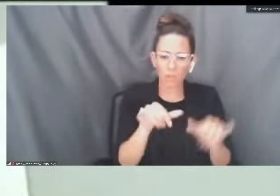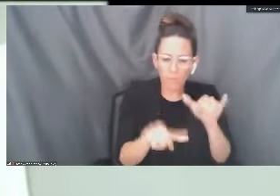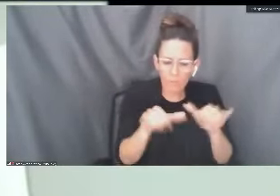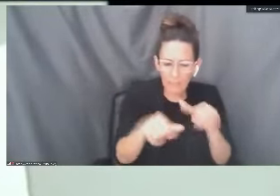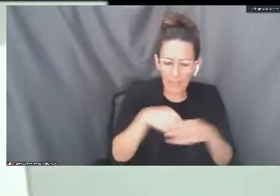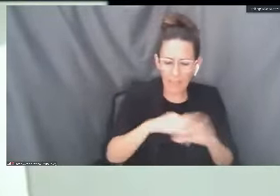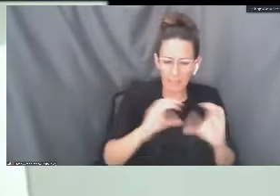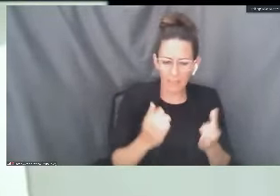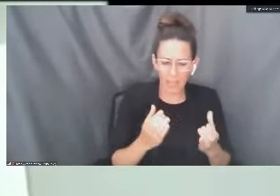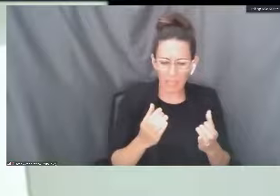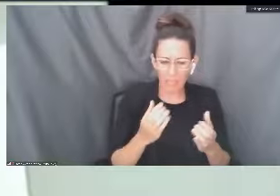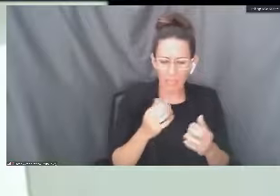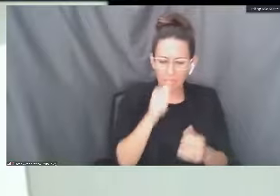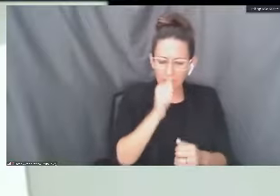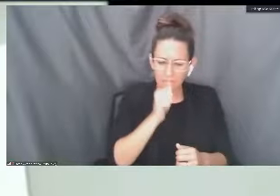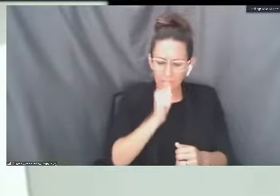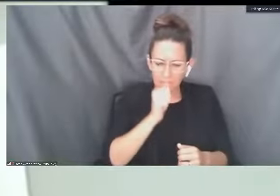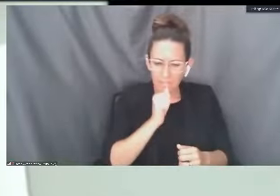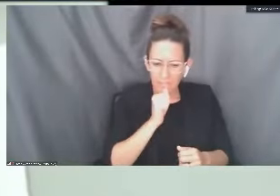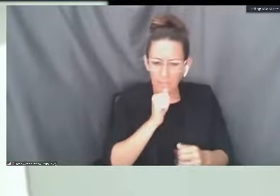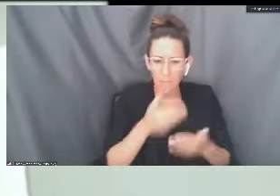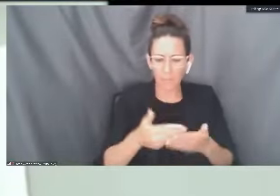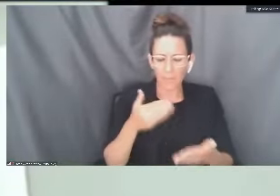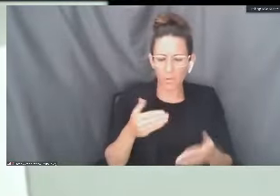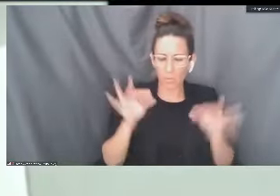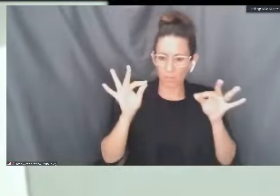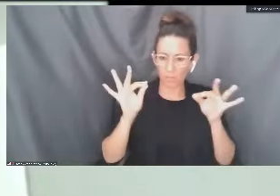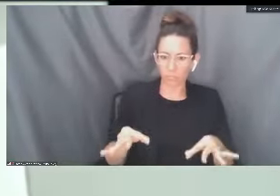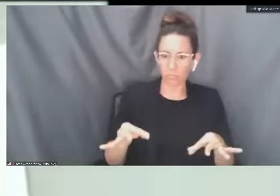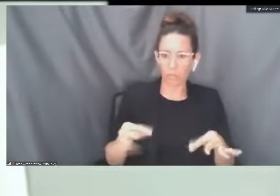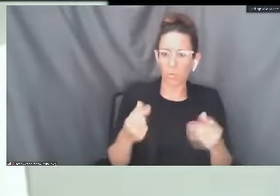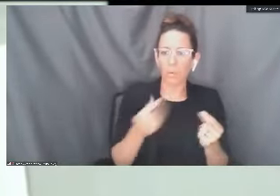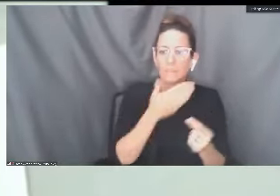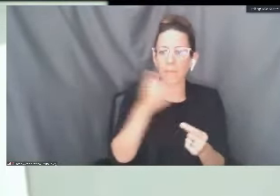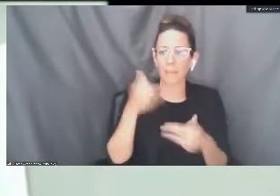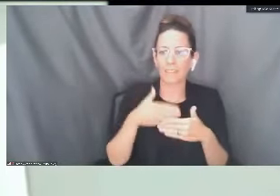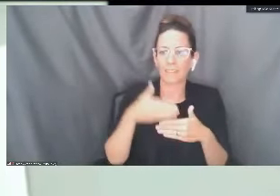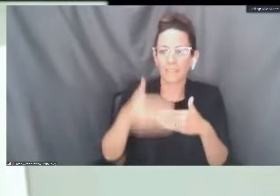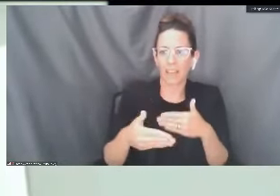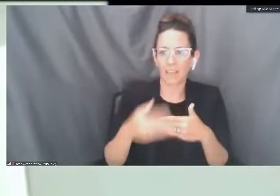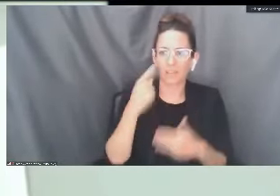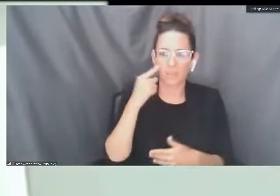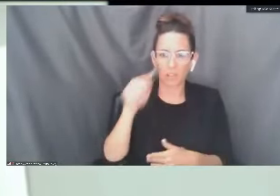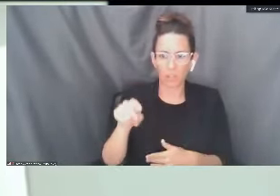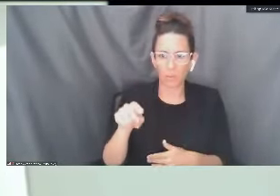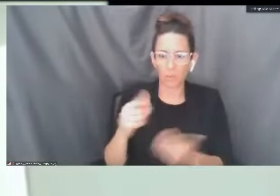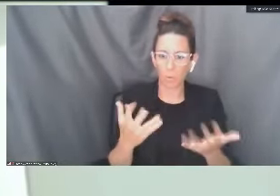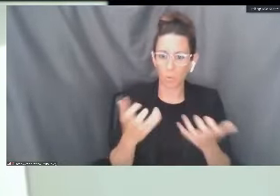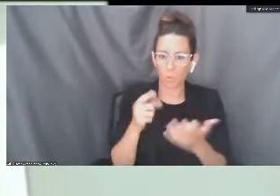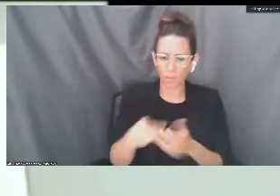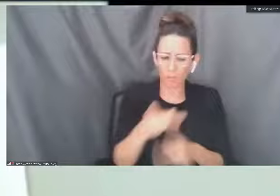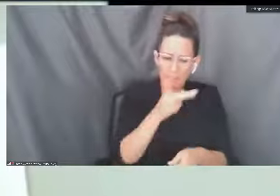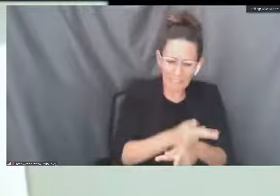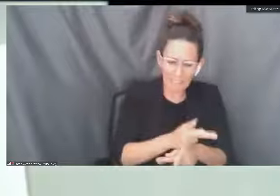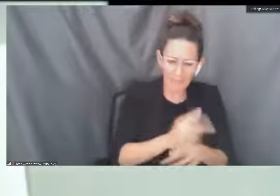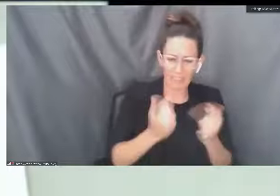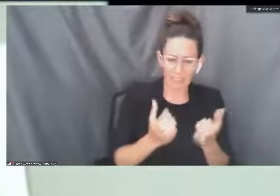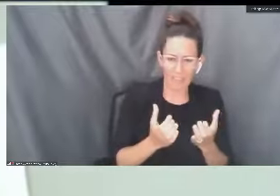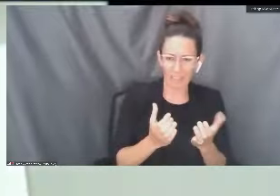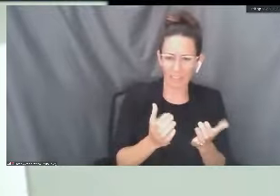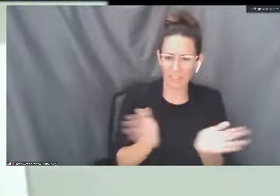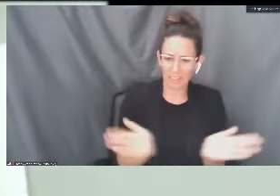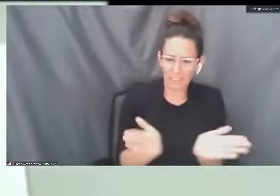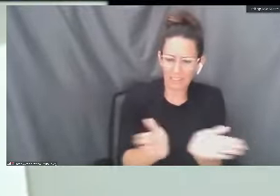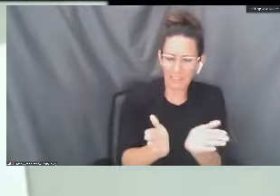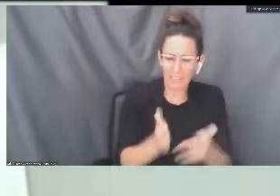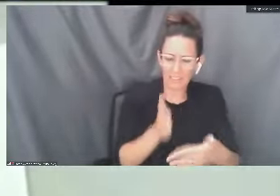final decisions about what's the best next step for them, because we really want you to stay in class and we really want you to try